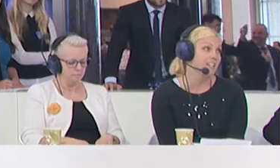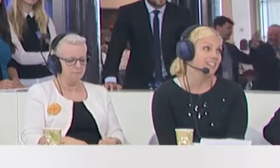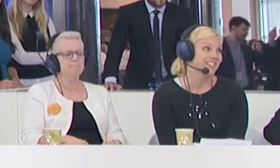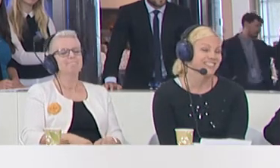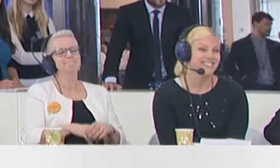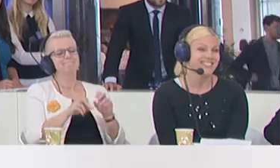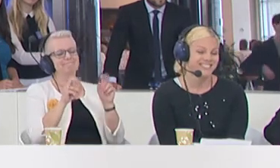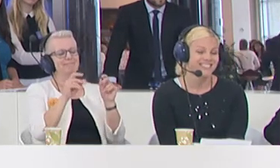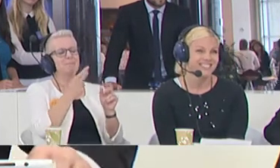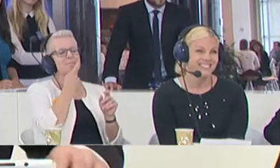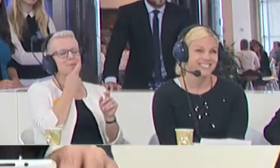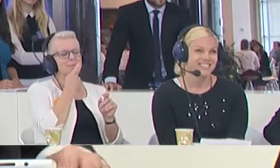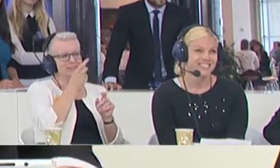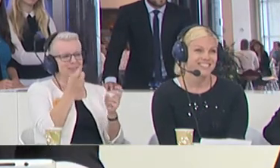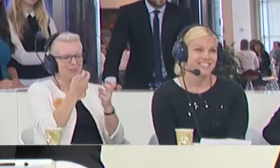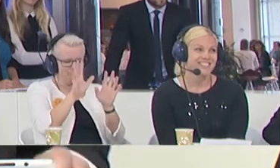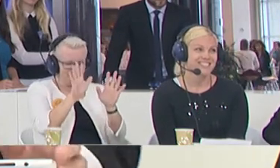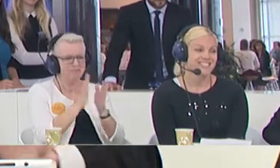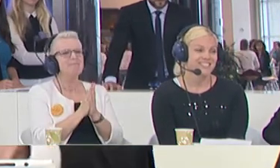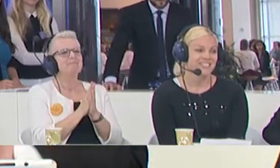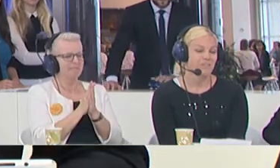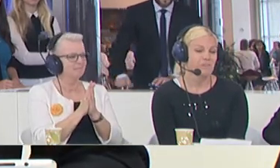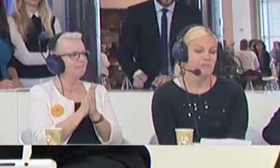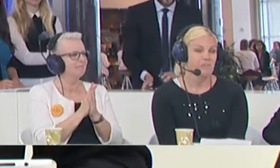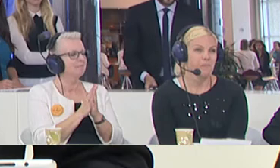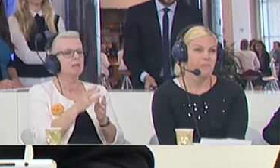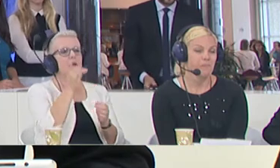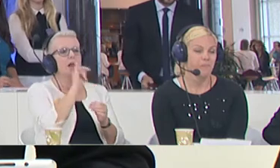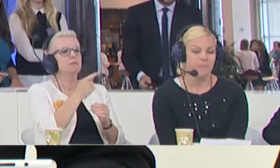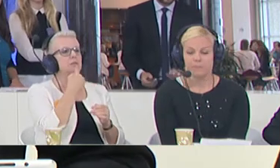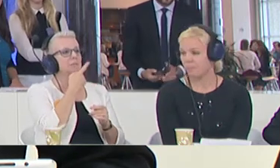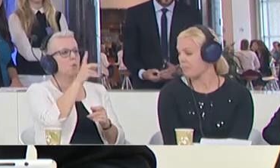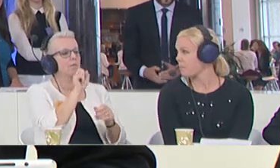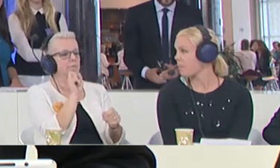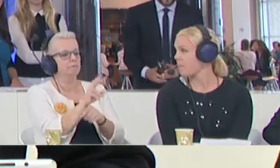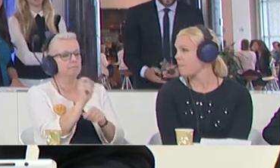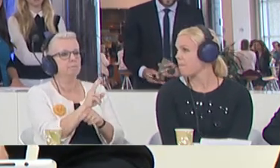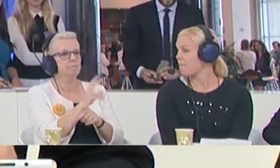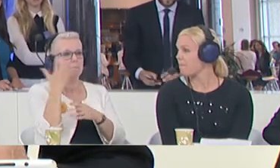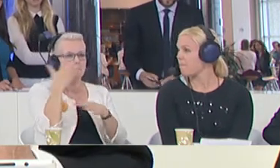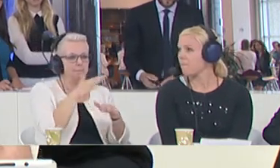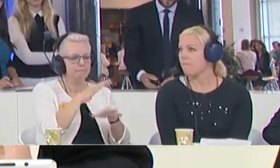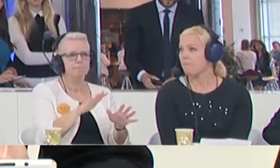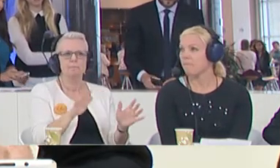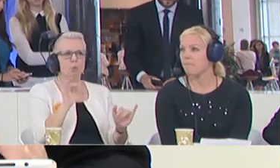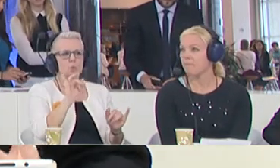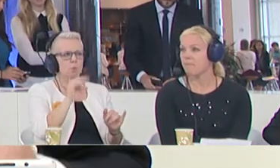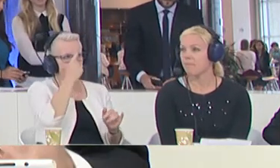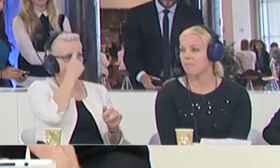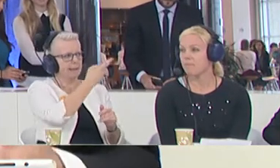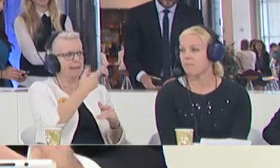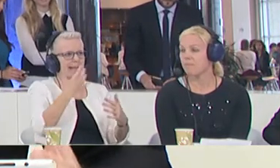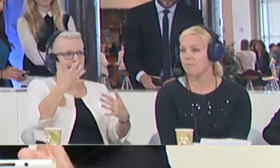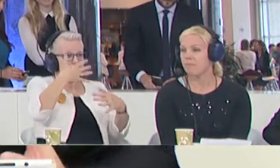I'm happy to hear. We'll try and get some during this program. Especially when you're dealing with refugees and exiles. What do you see in terms of